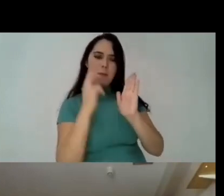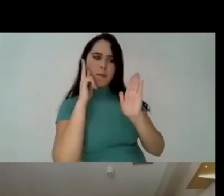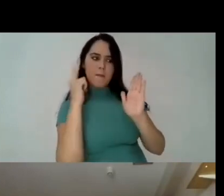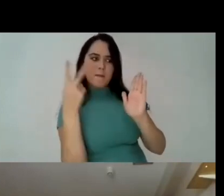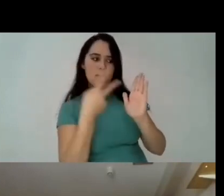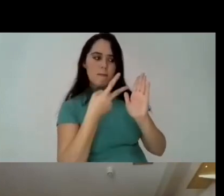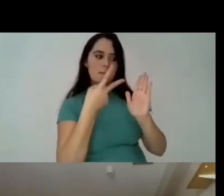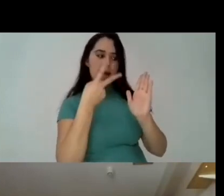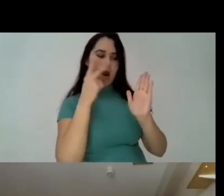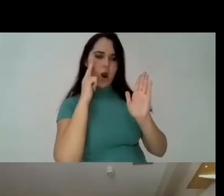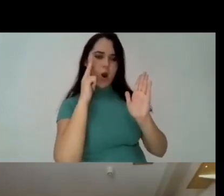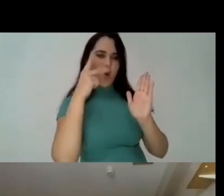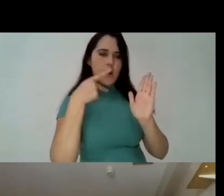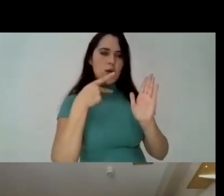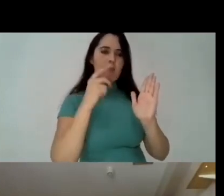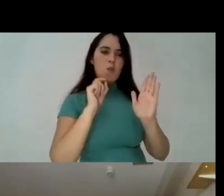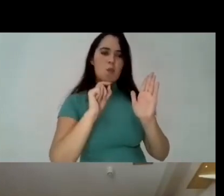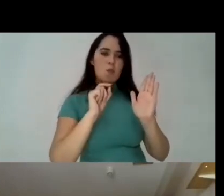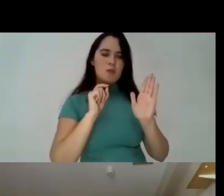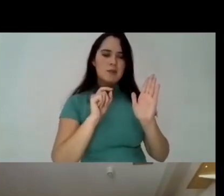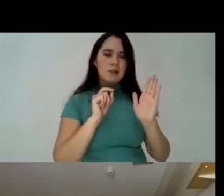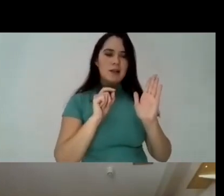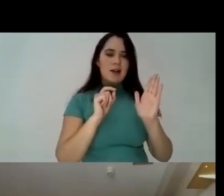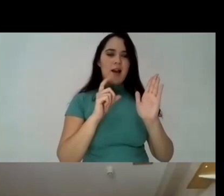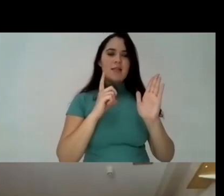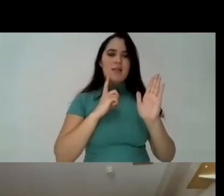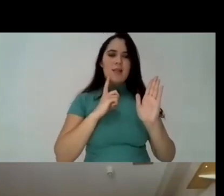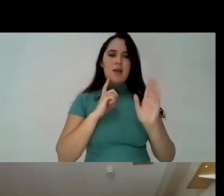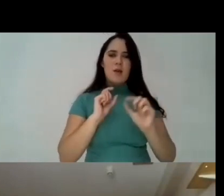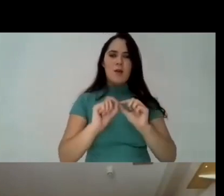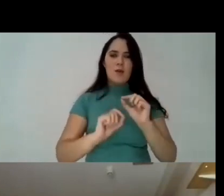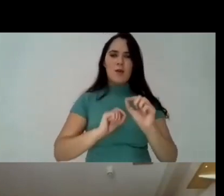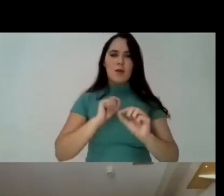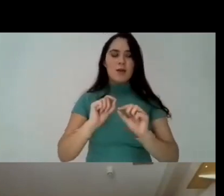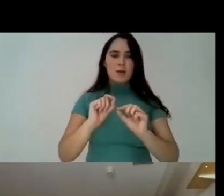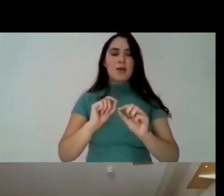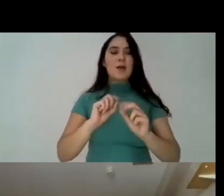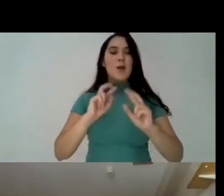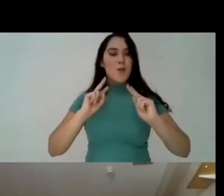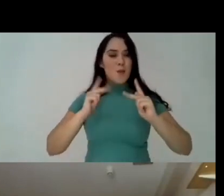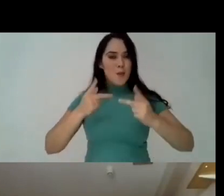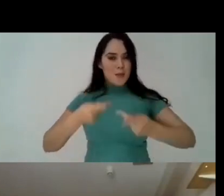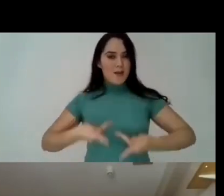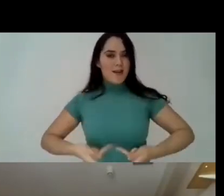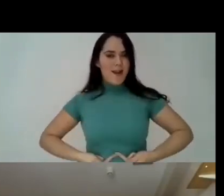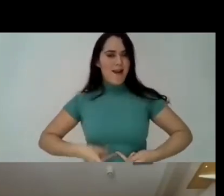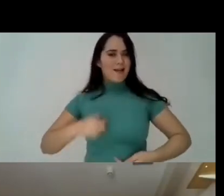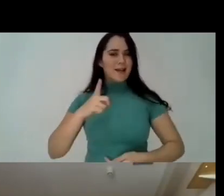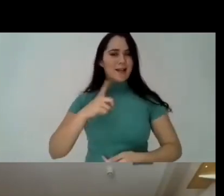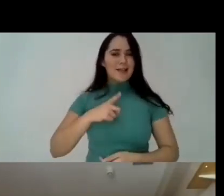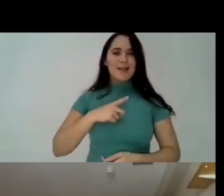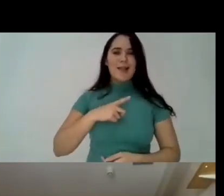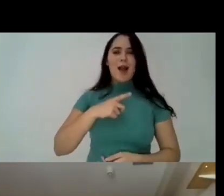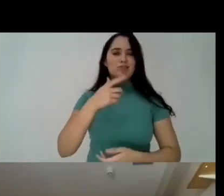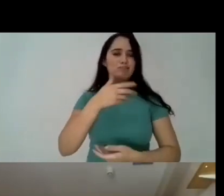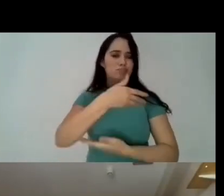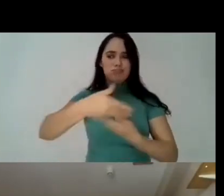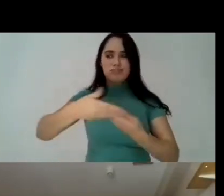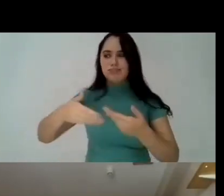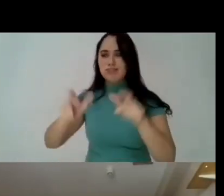seen as uh the recognition of the women with a